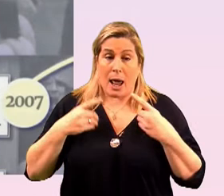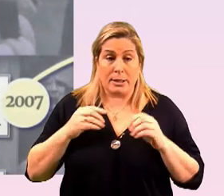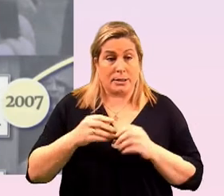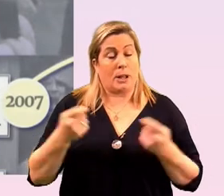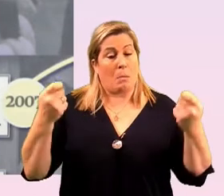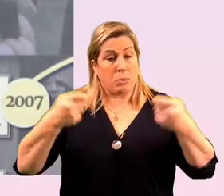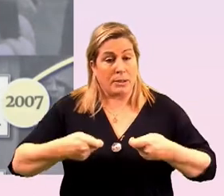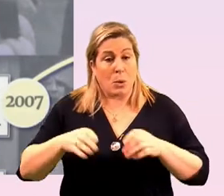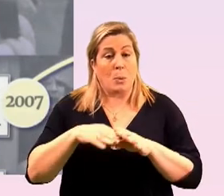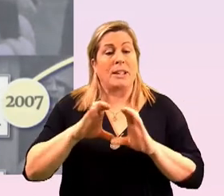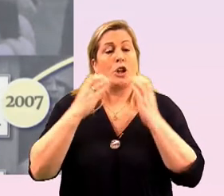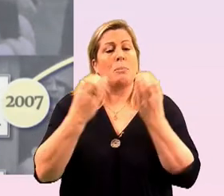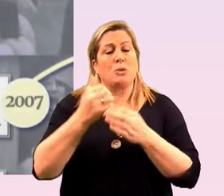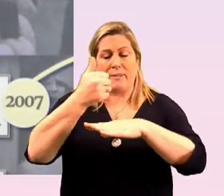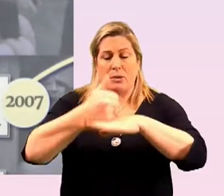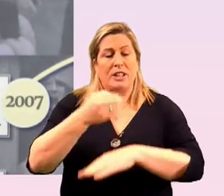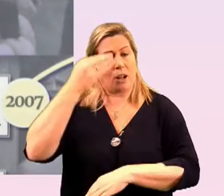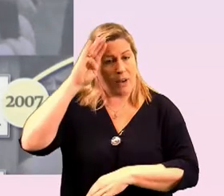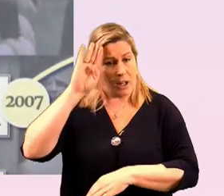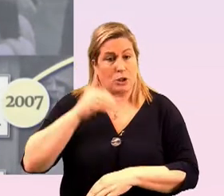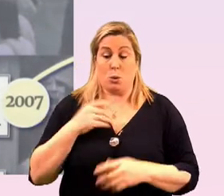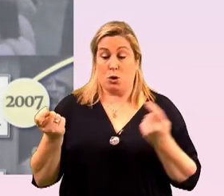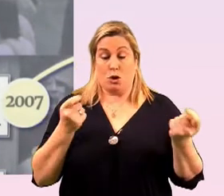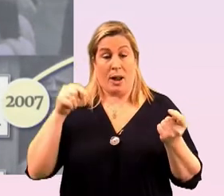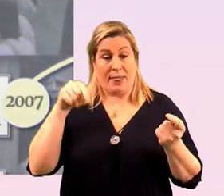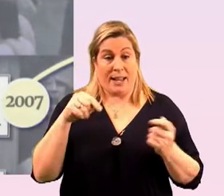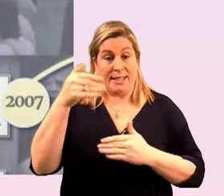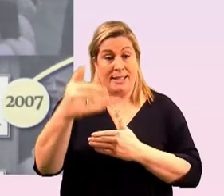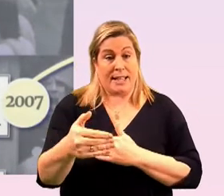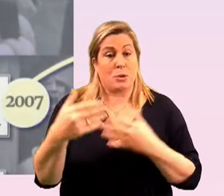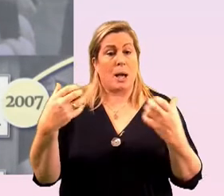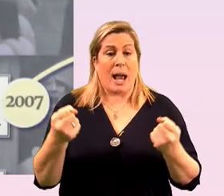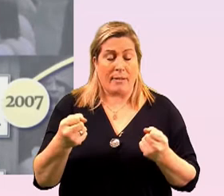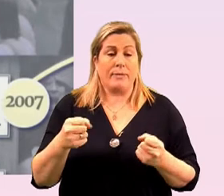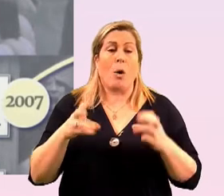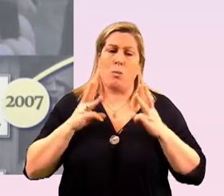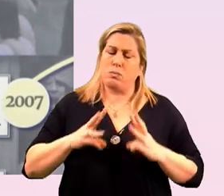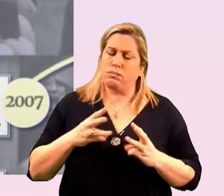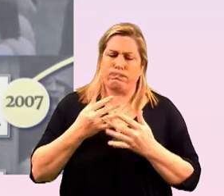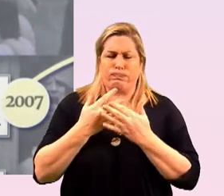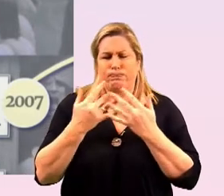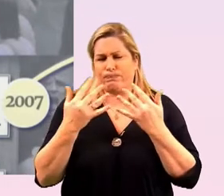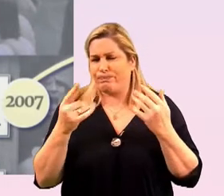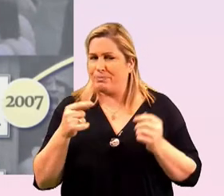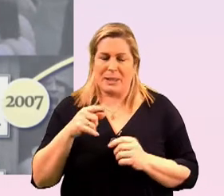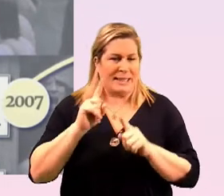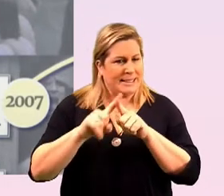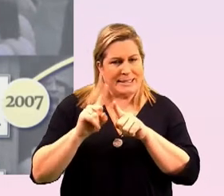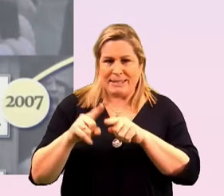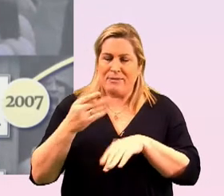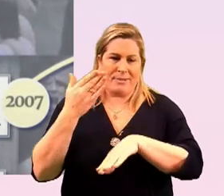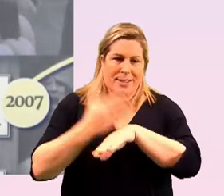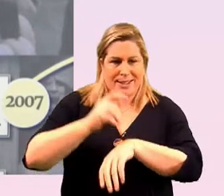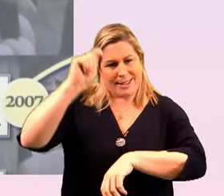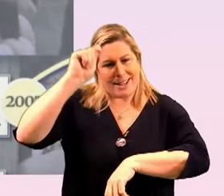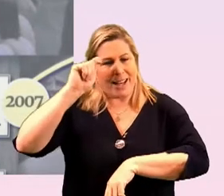foundation of ireland to chair this session uh we have a woman with many many different titles but i'm going to use